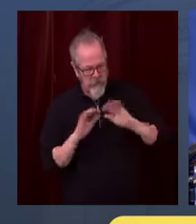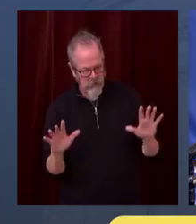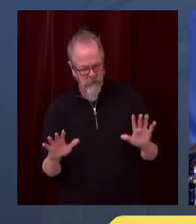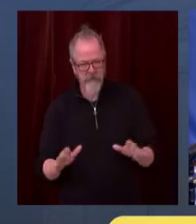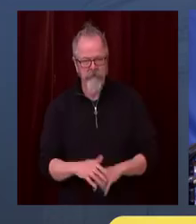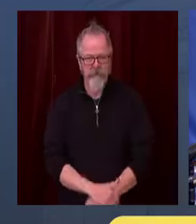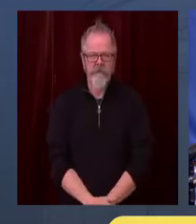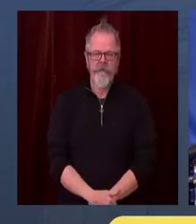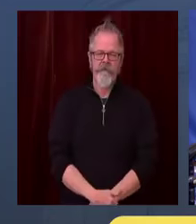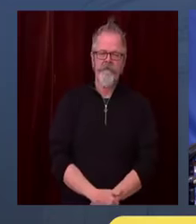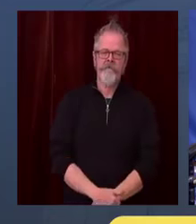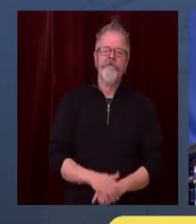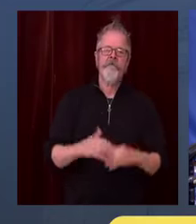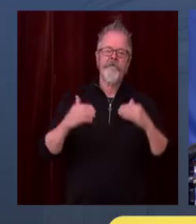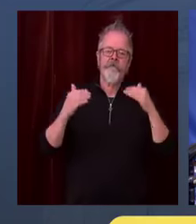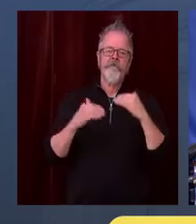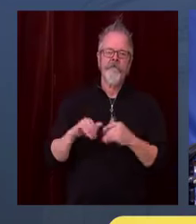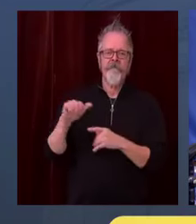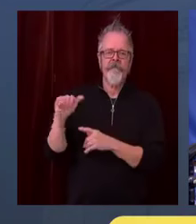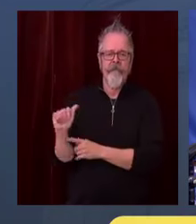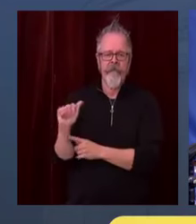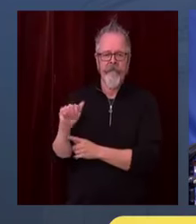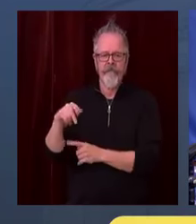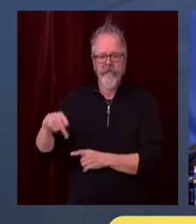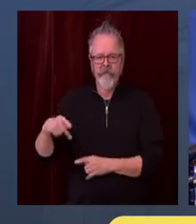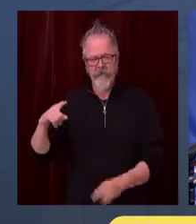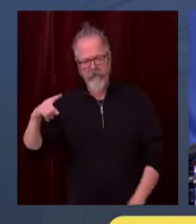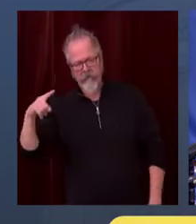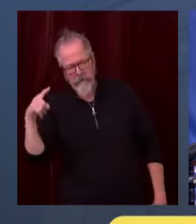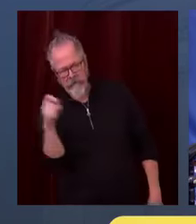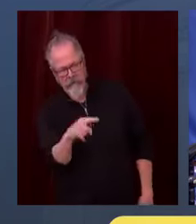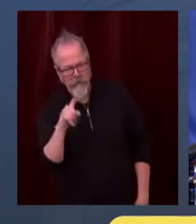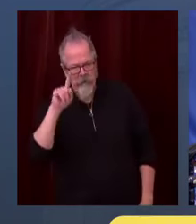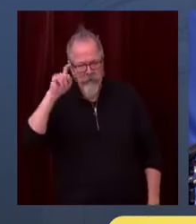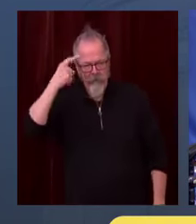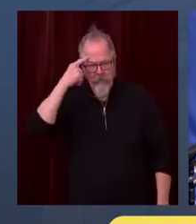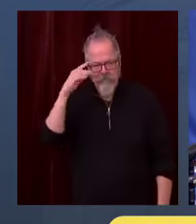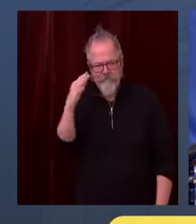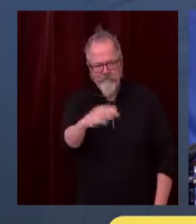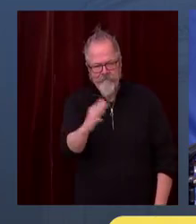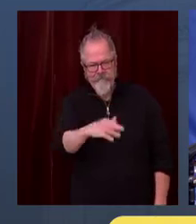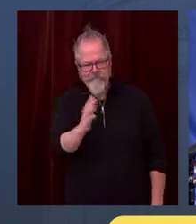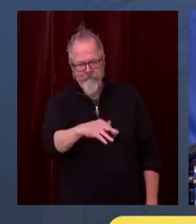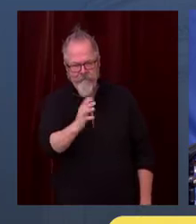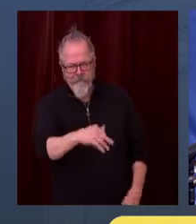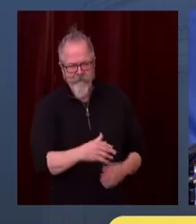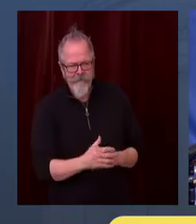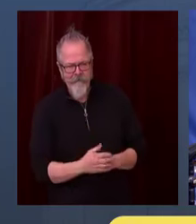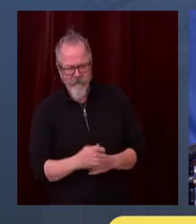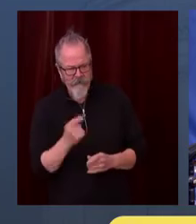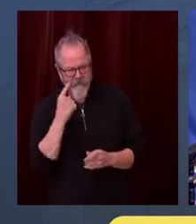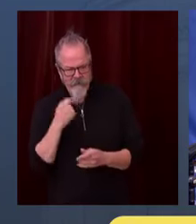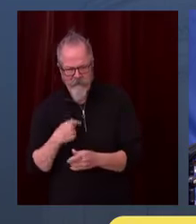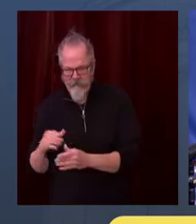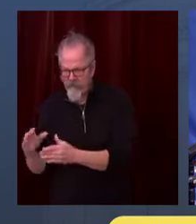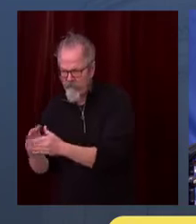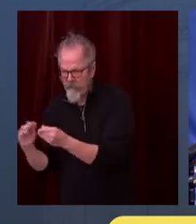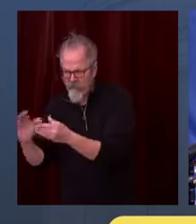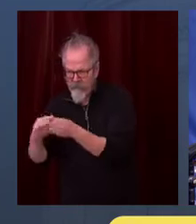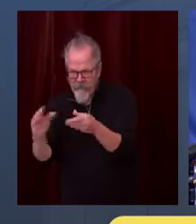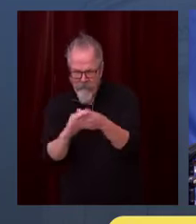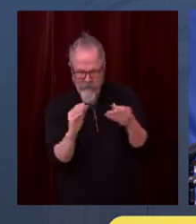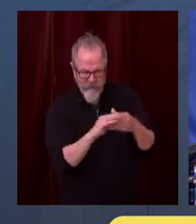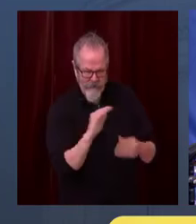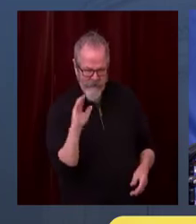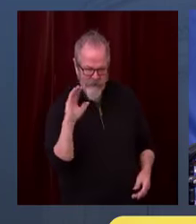had previously said that in-home gatherings are mainly to blame for these most recent increases. So why put additional restrictions on businesses that